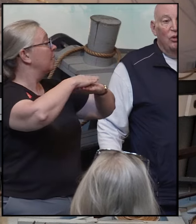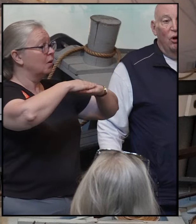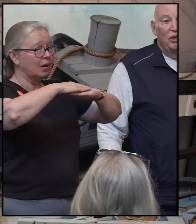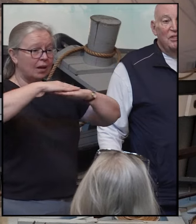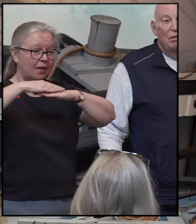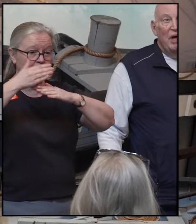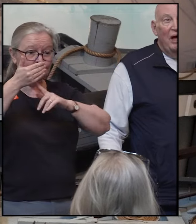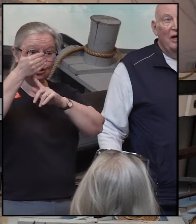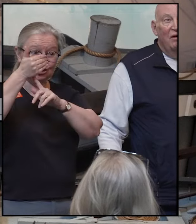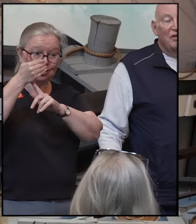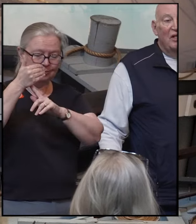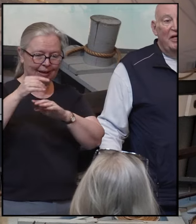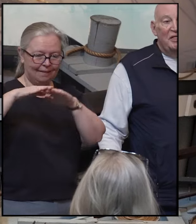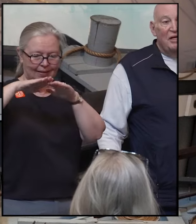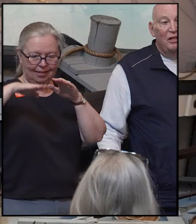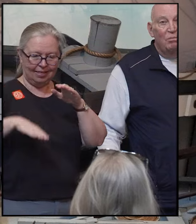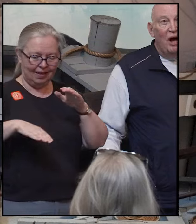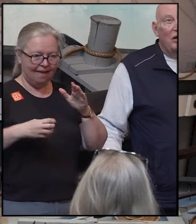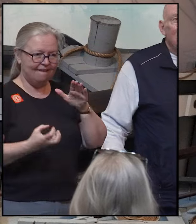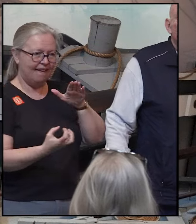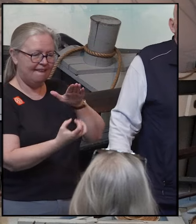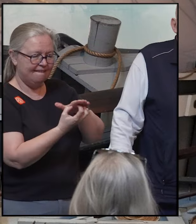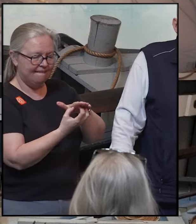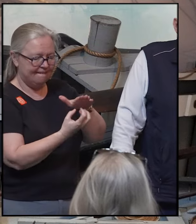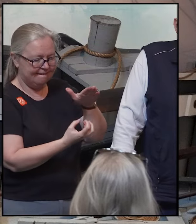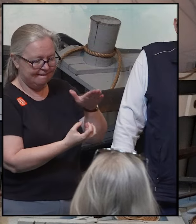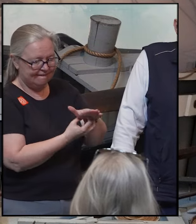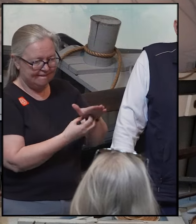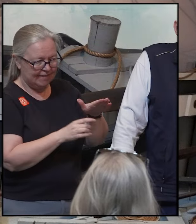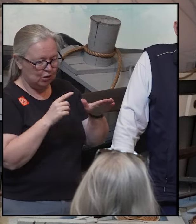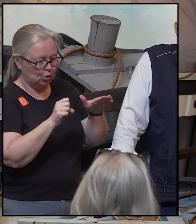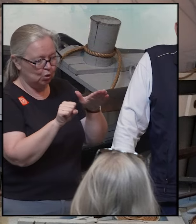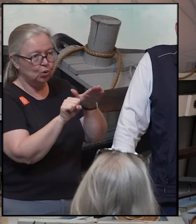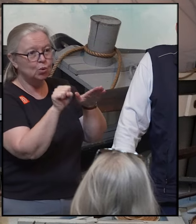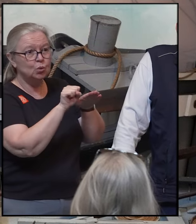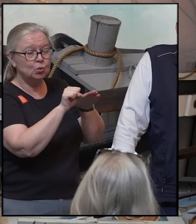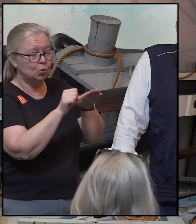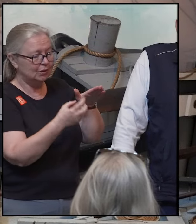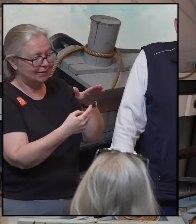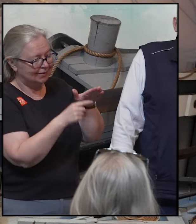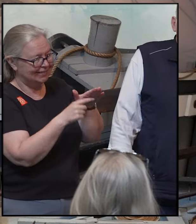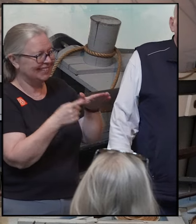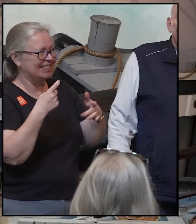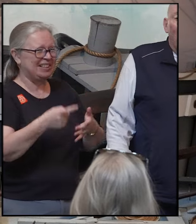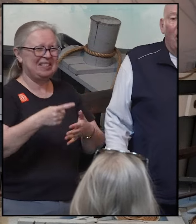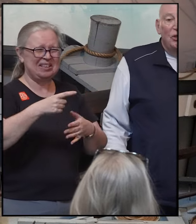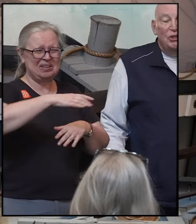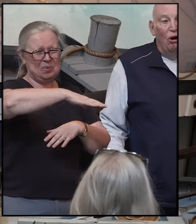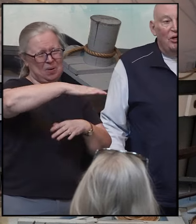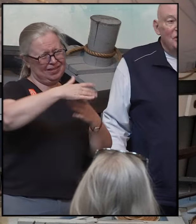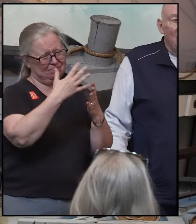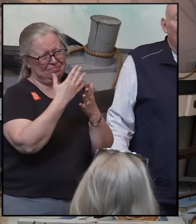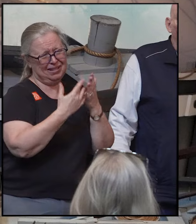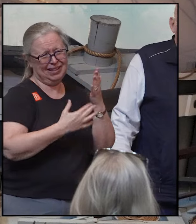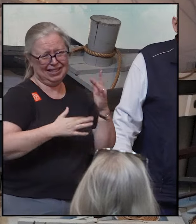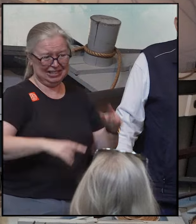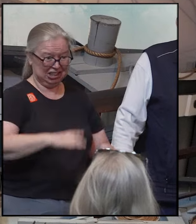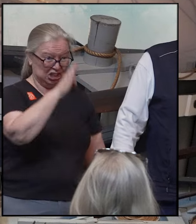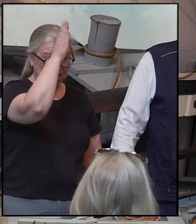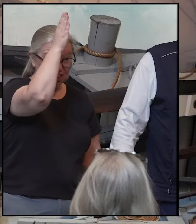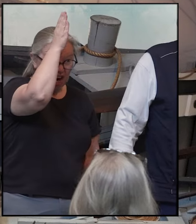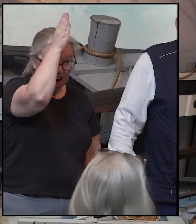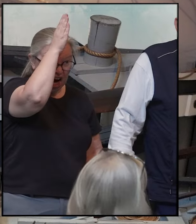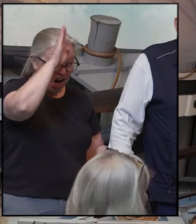You will notice the men have cleats on the bottoms of their shoes. The whale has been bleeding. There are sharks in the